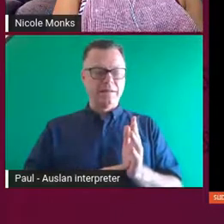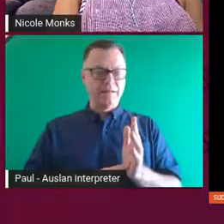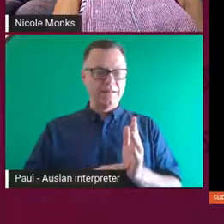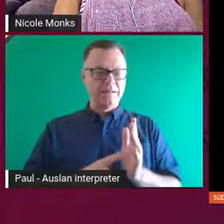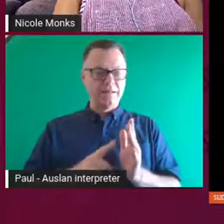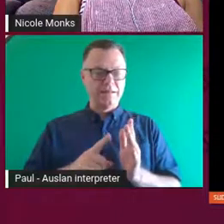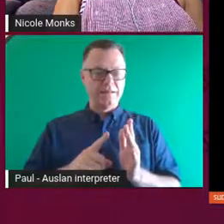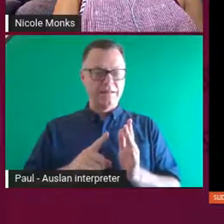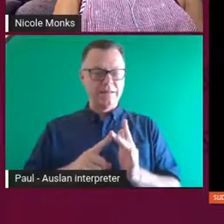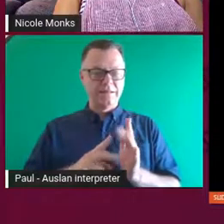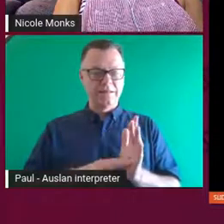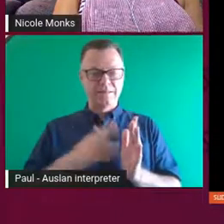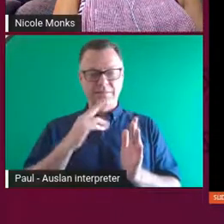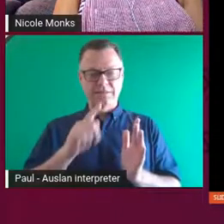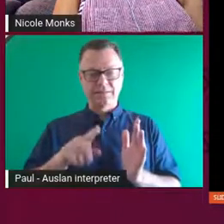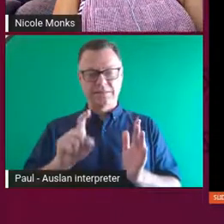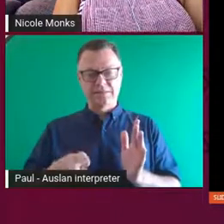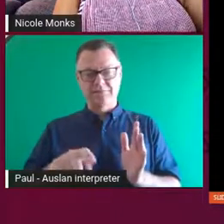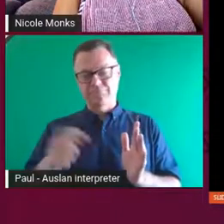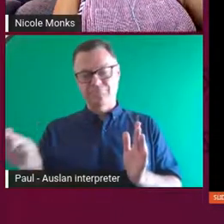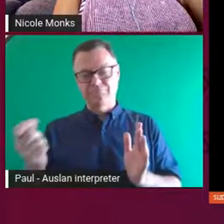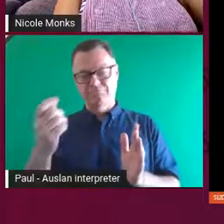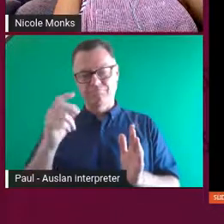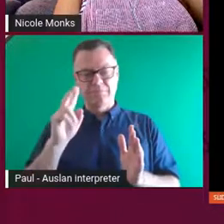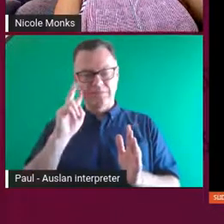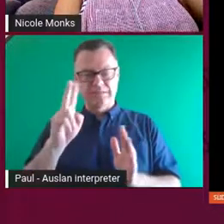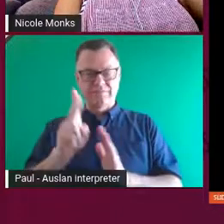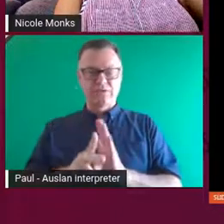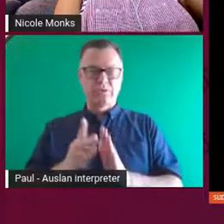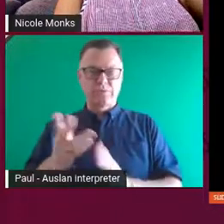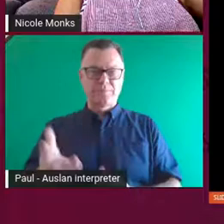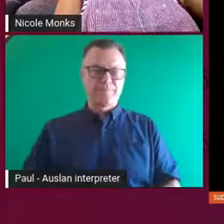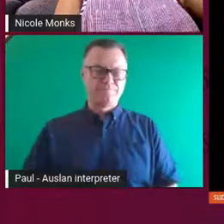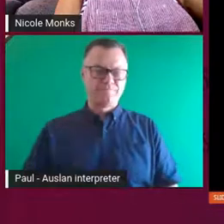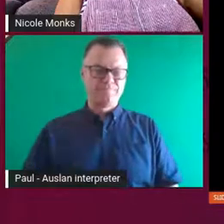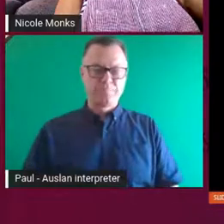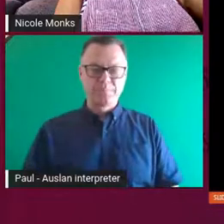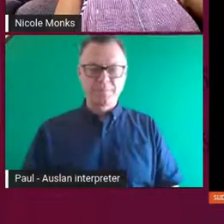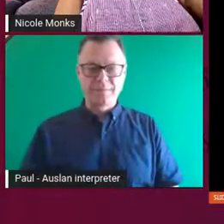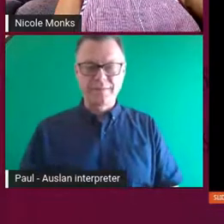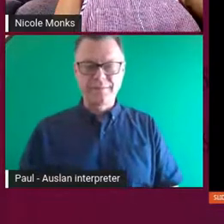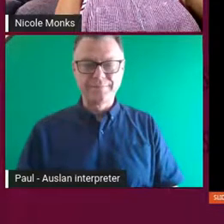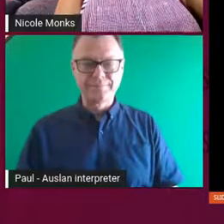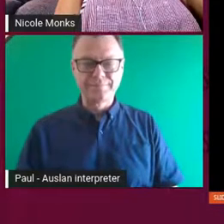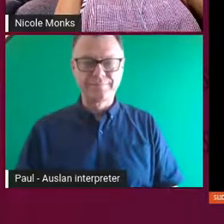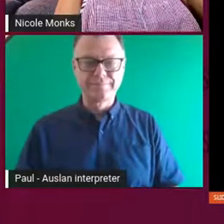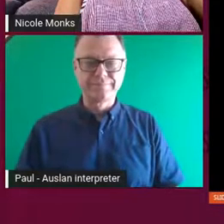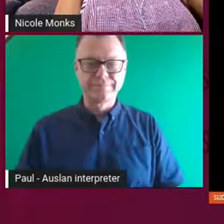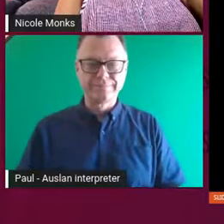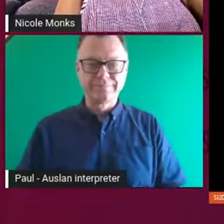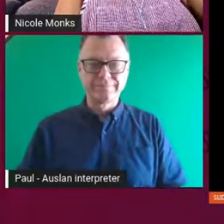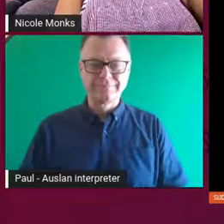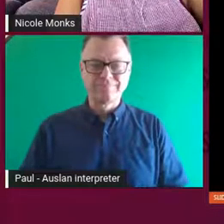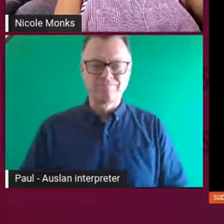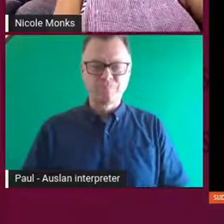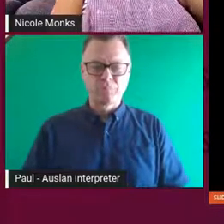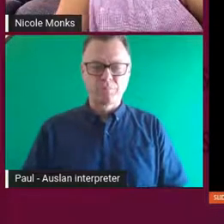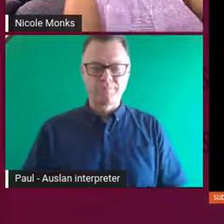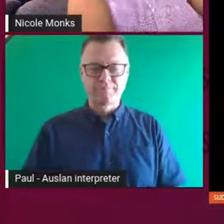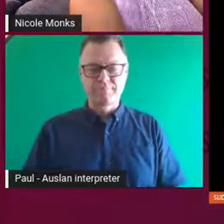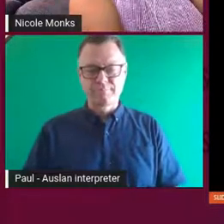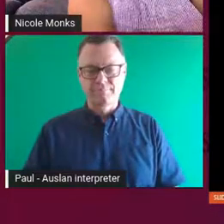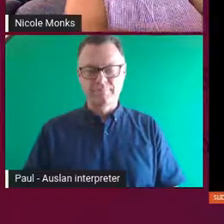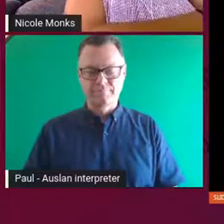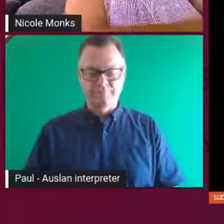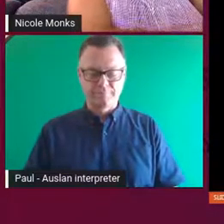see the work as a video projection and as it being installed, which is so